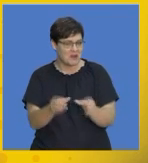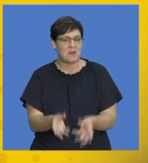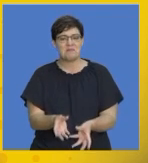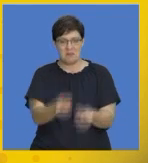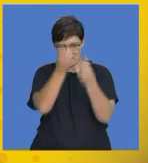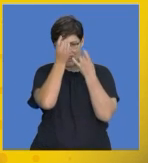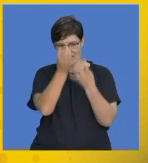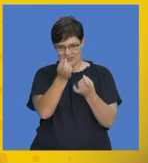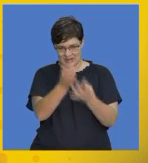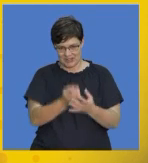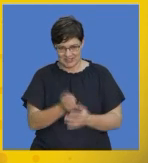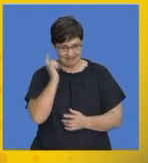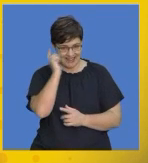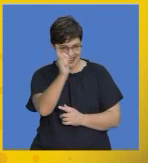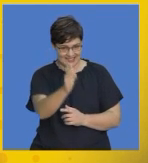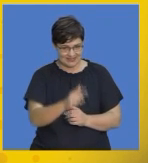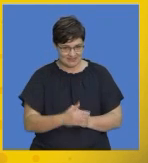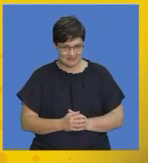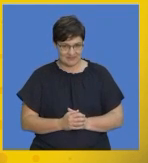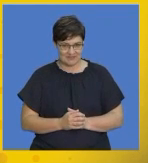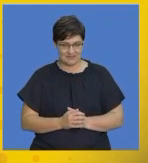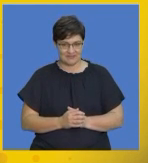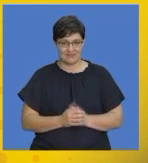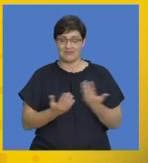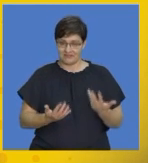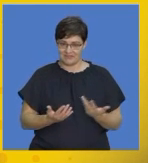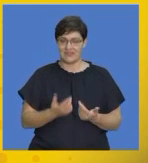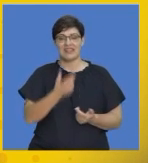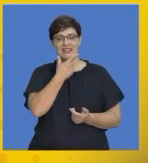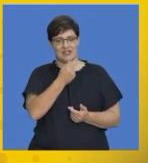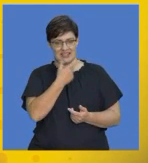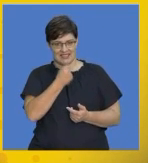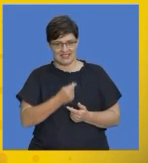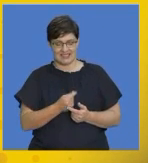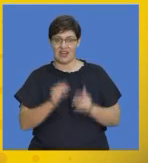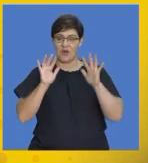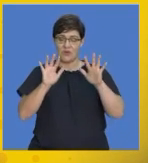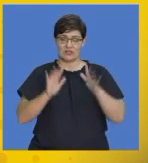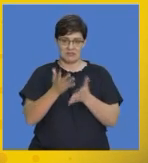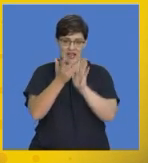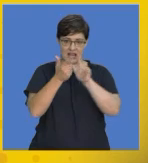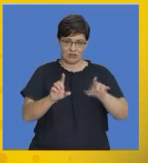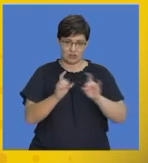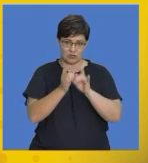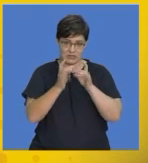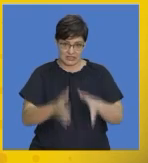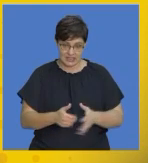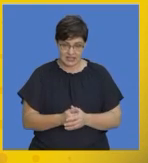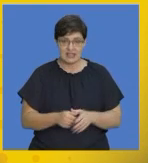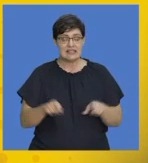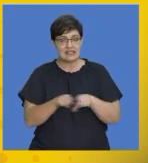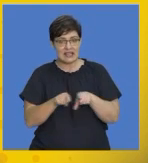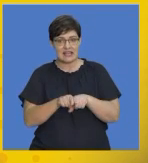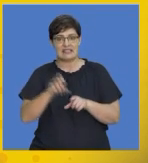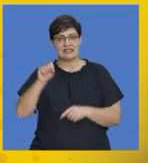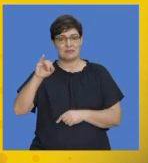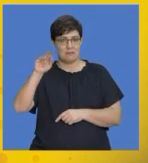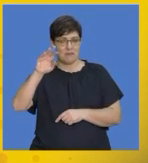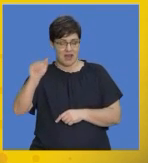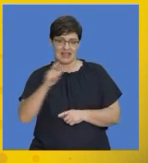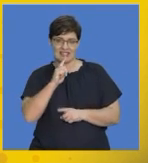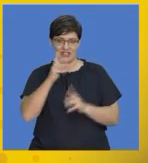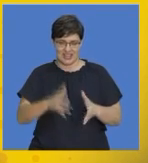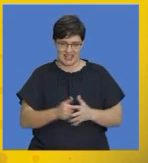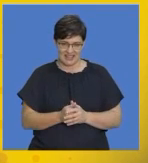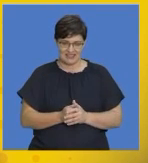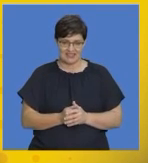all of those details later on in the show. I've got Nicolene, our awesome sign language interpreter as well as Sima, our teacher.